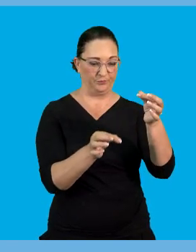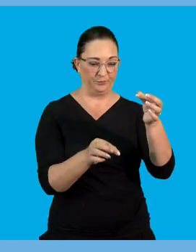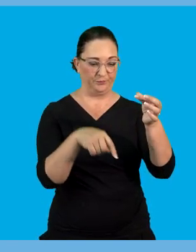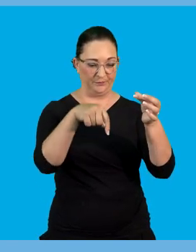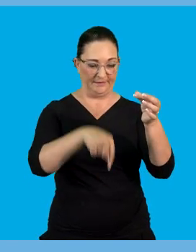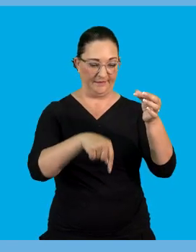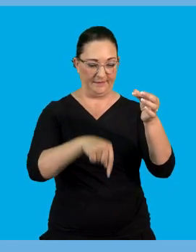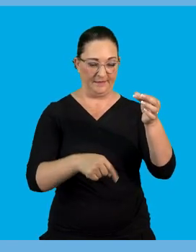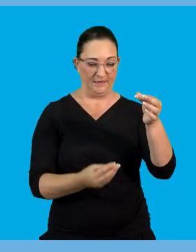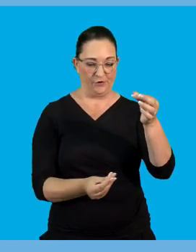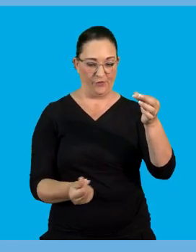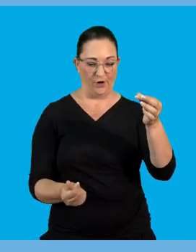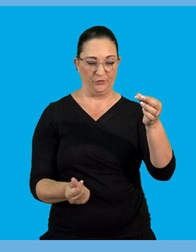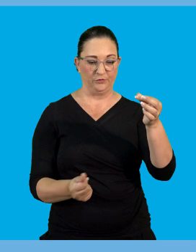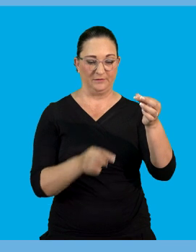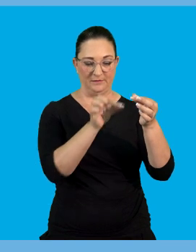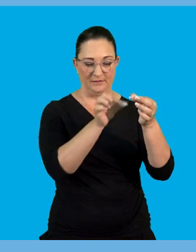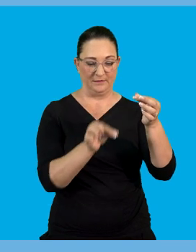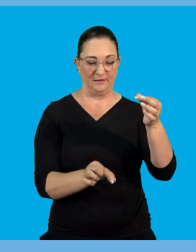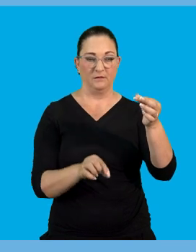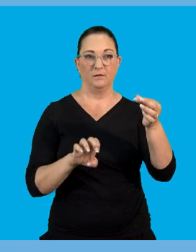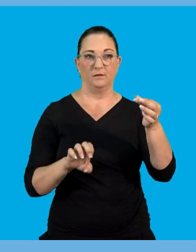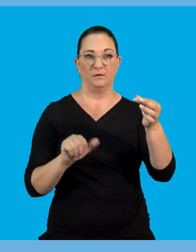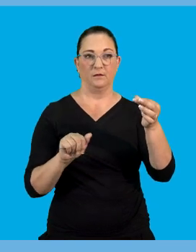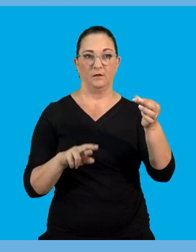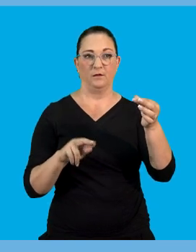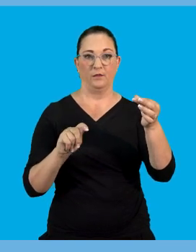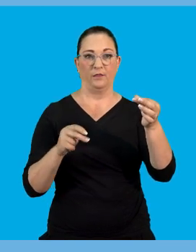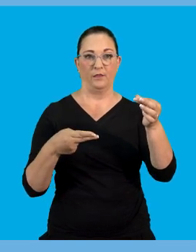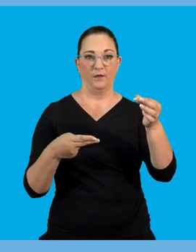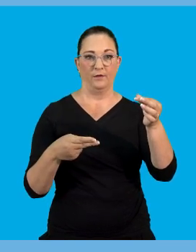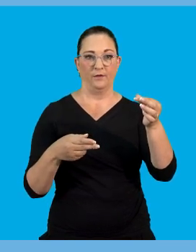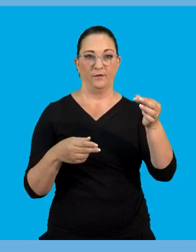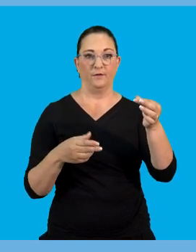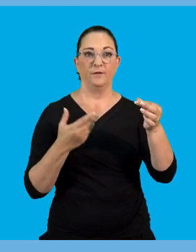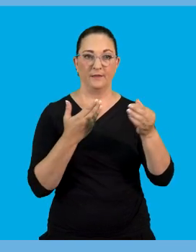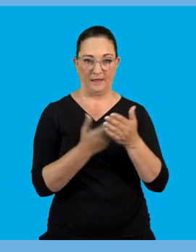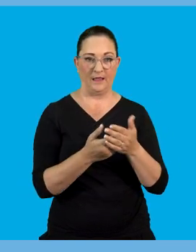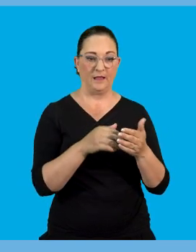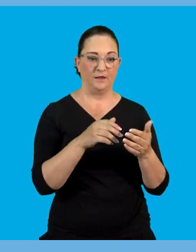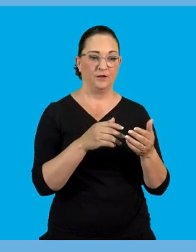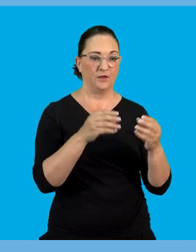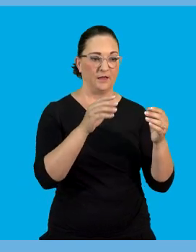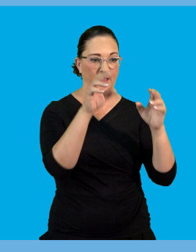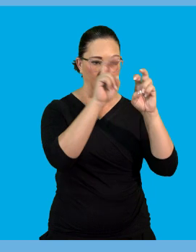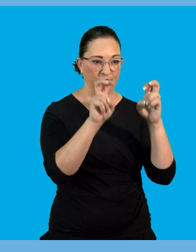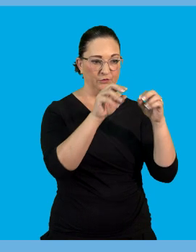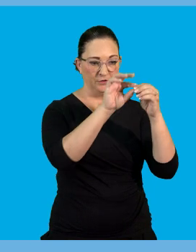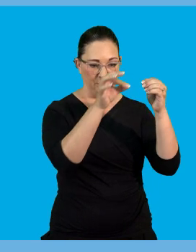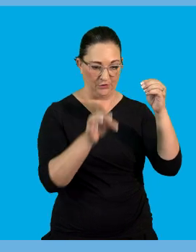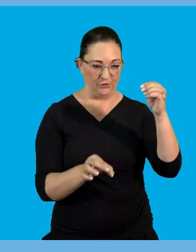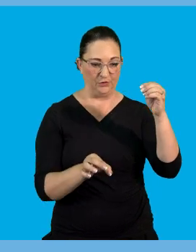electrical conductor. Remember that a conductor is a substance that is able to allow or it is able to conduct electricity.